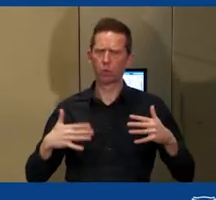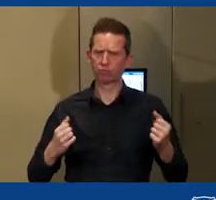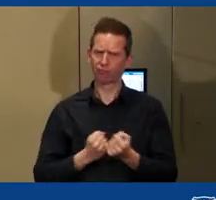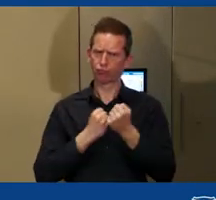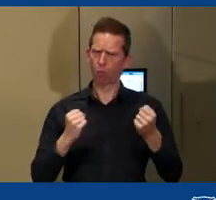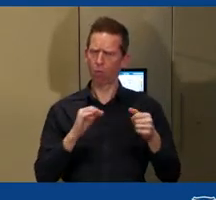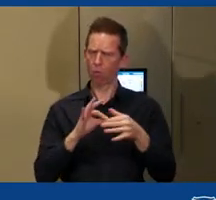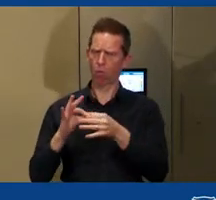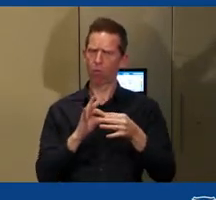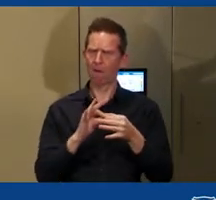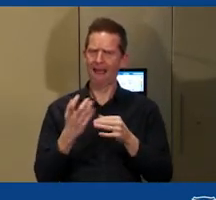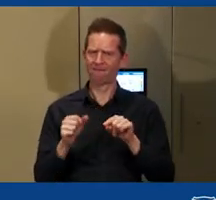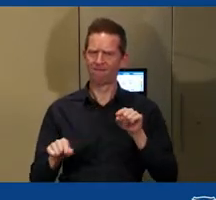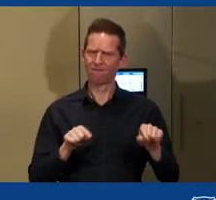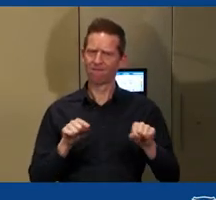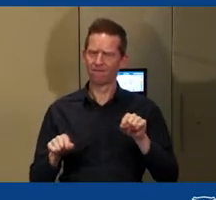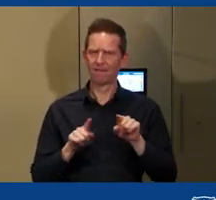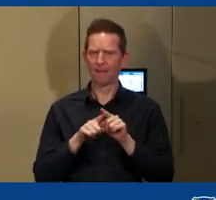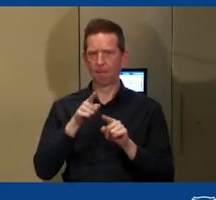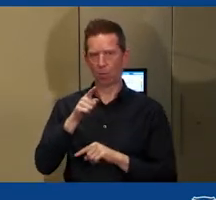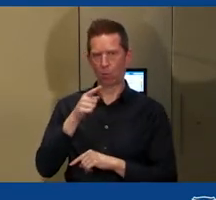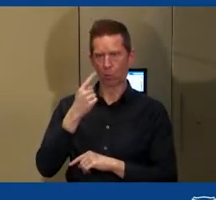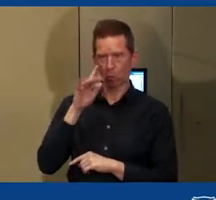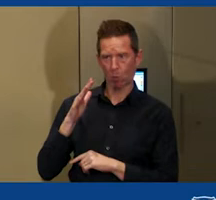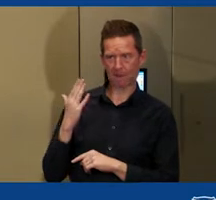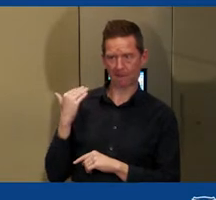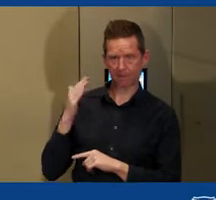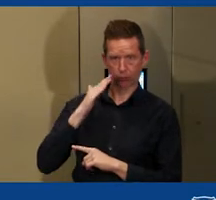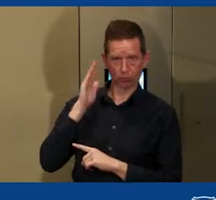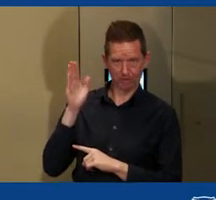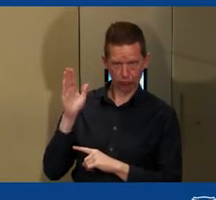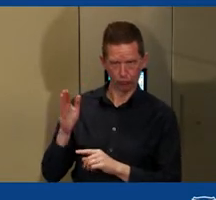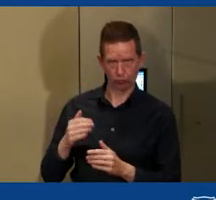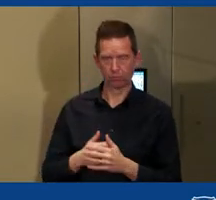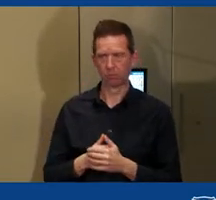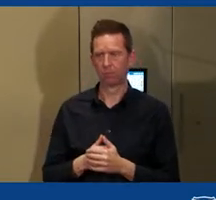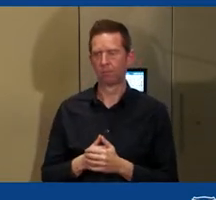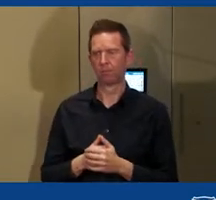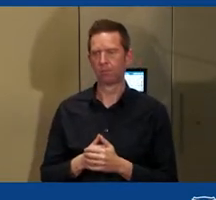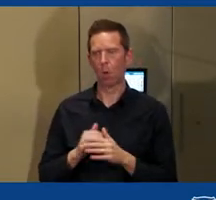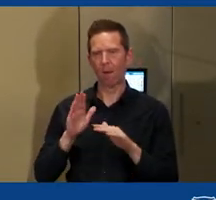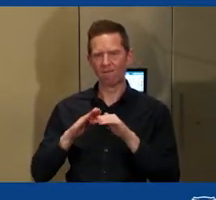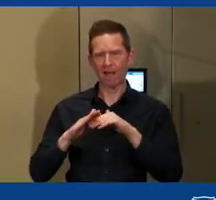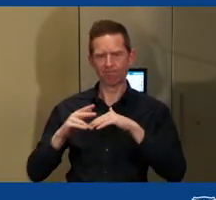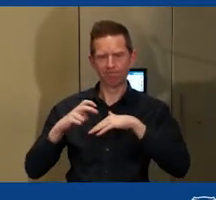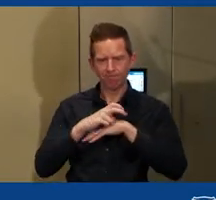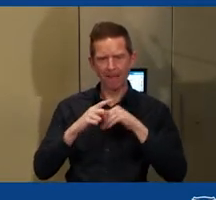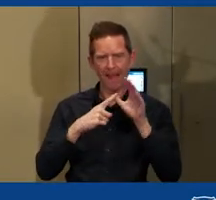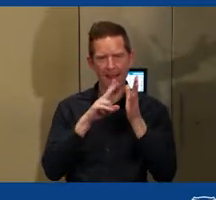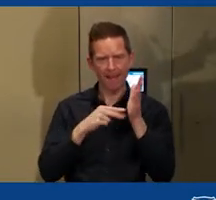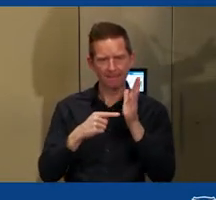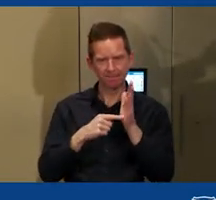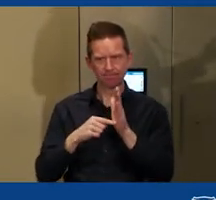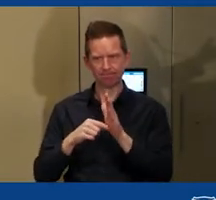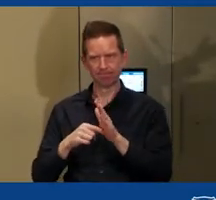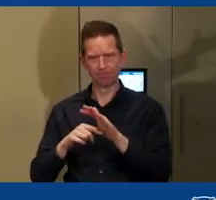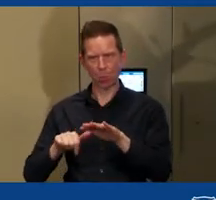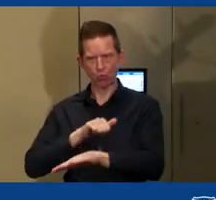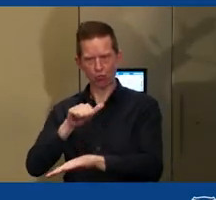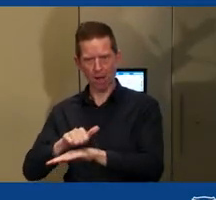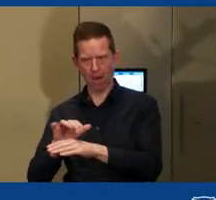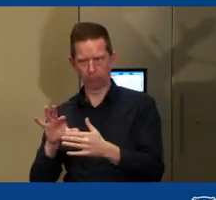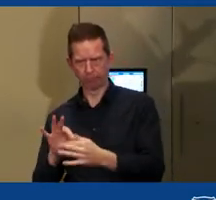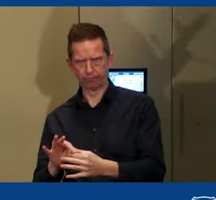as we saw in that presentation, and as people probably know already. And so, it follows that First Nations languages